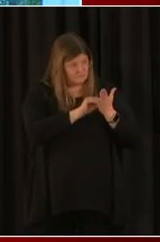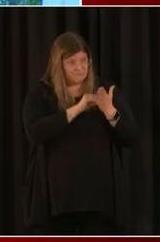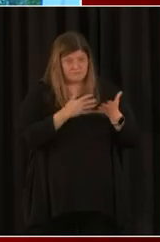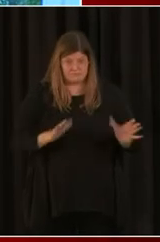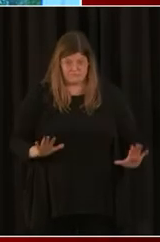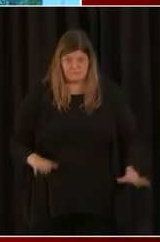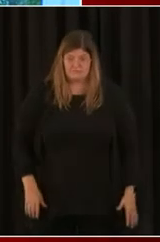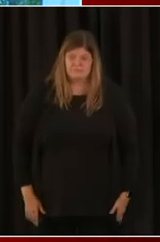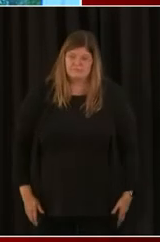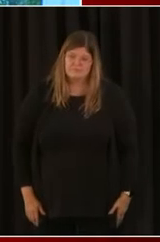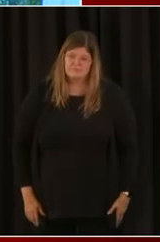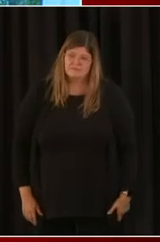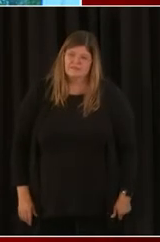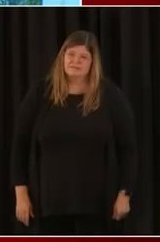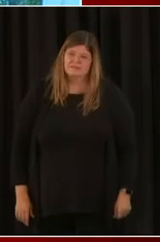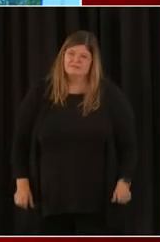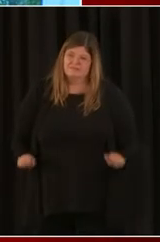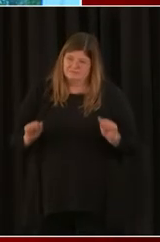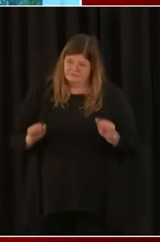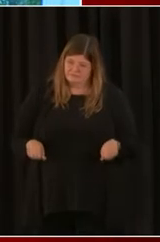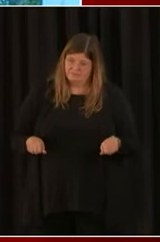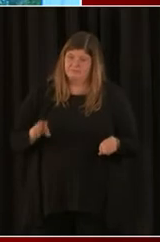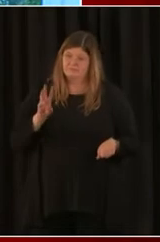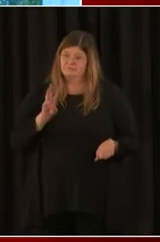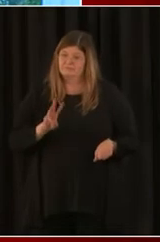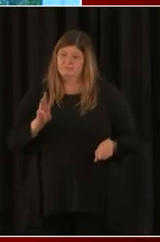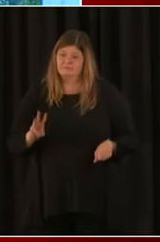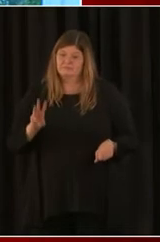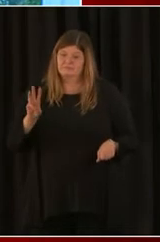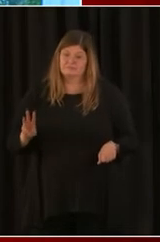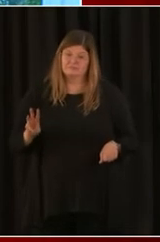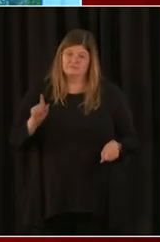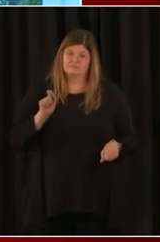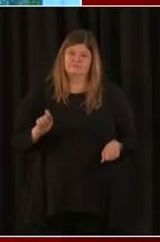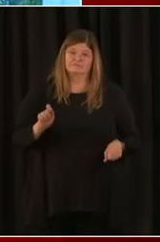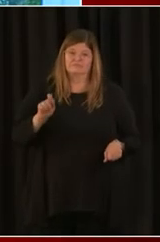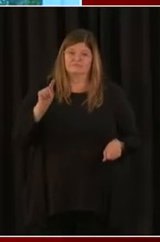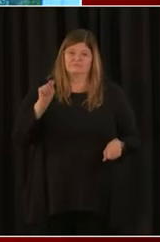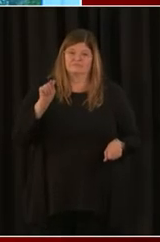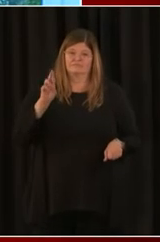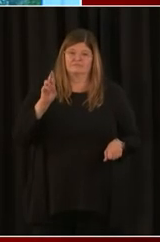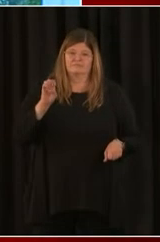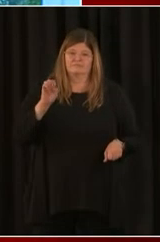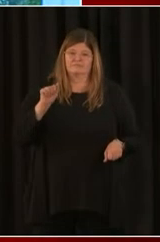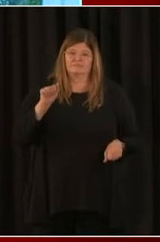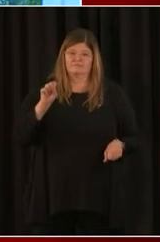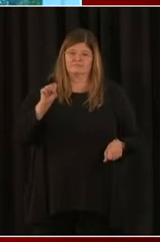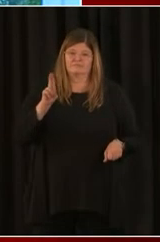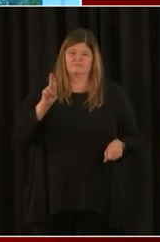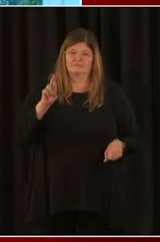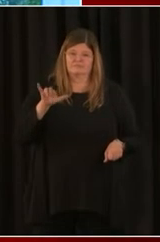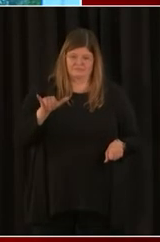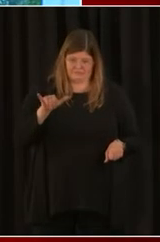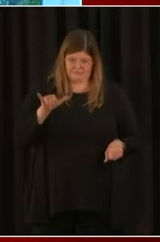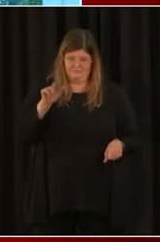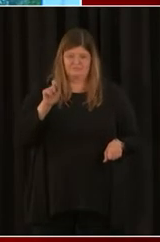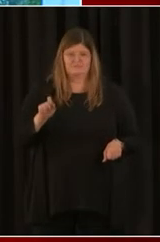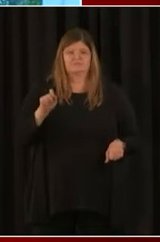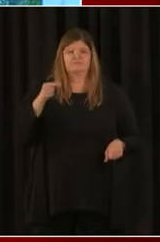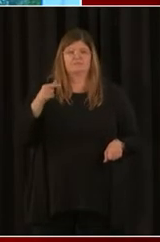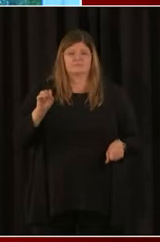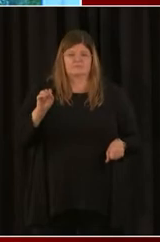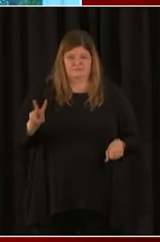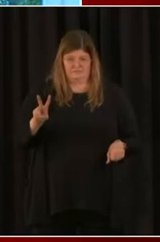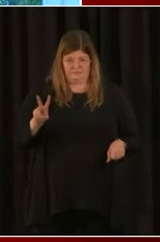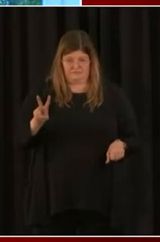But you can go to www.treasury.gov or sba